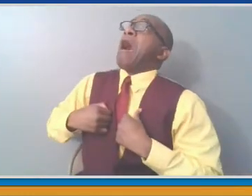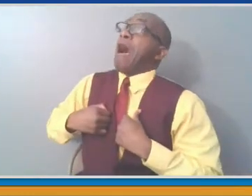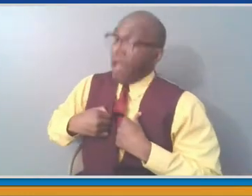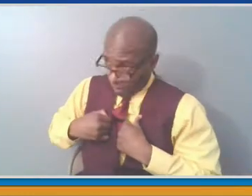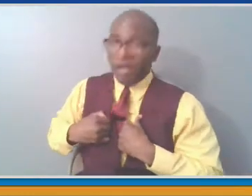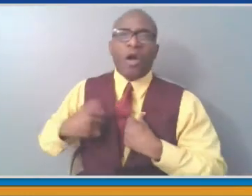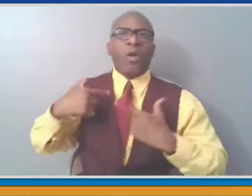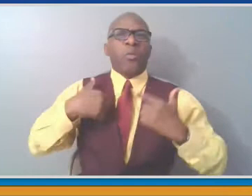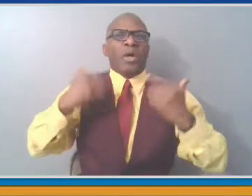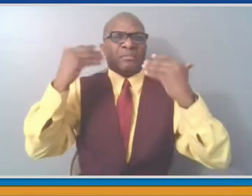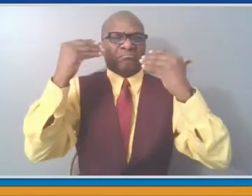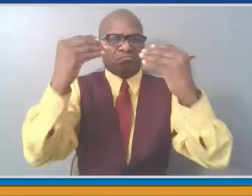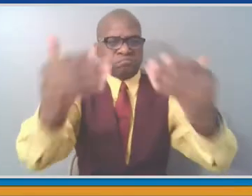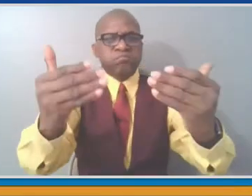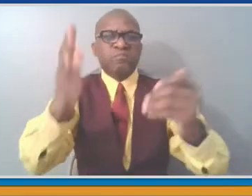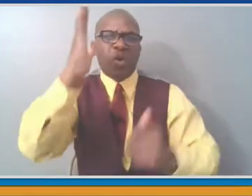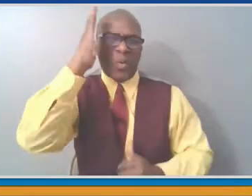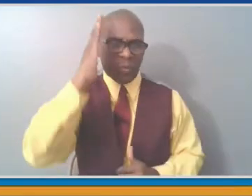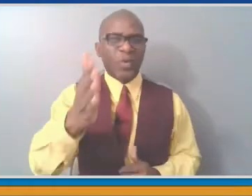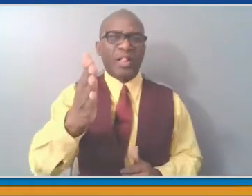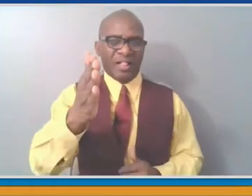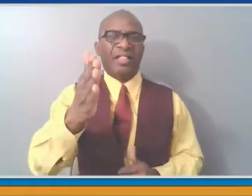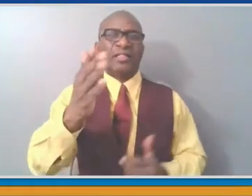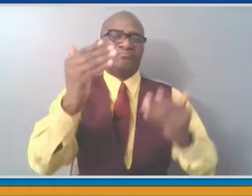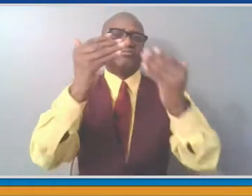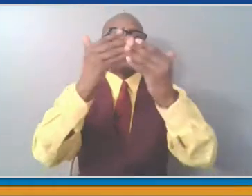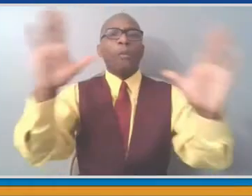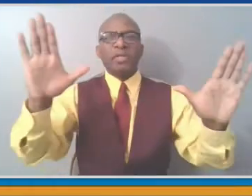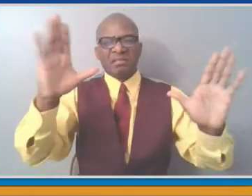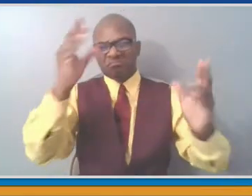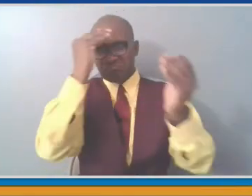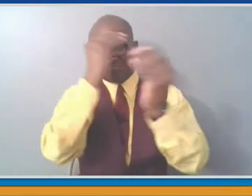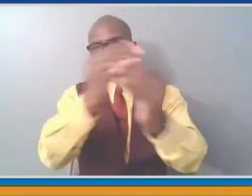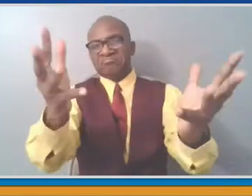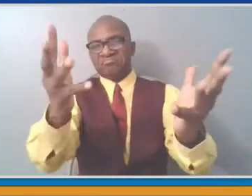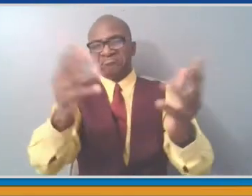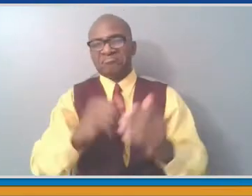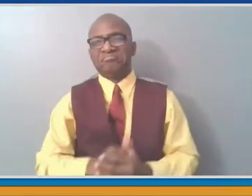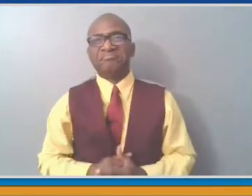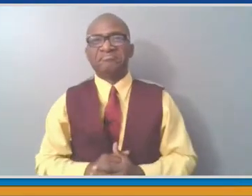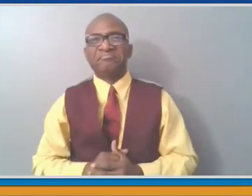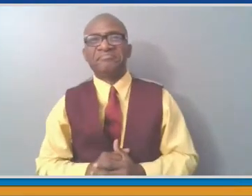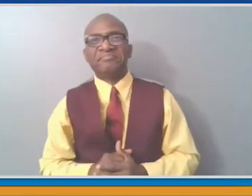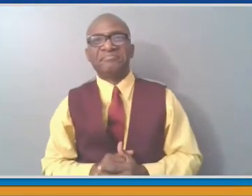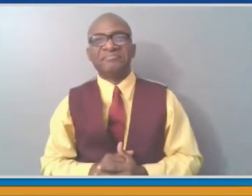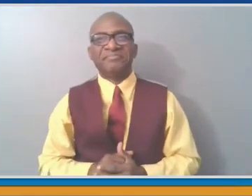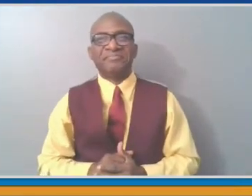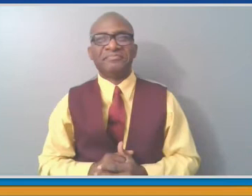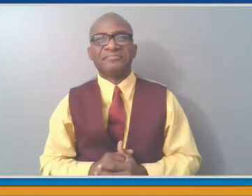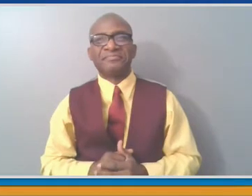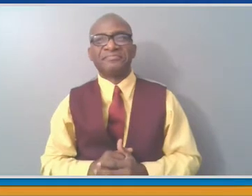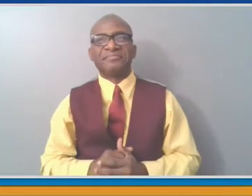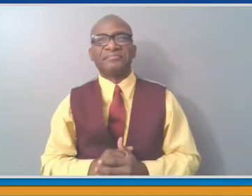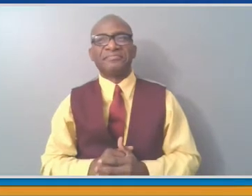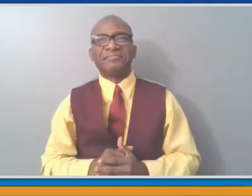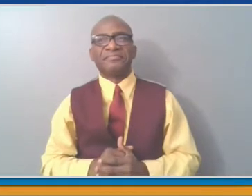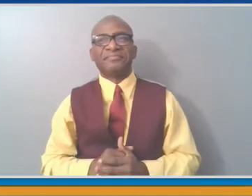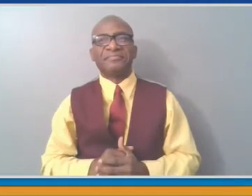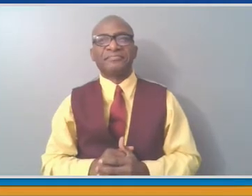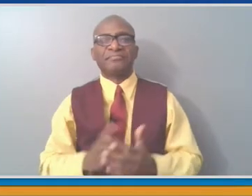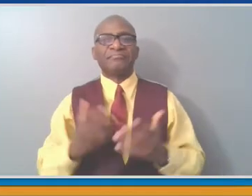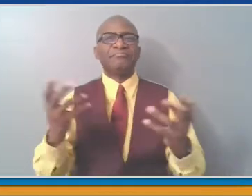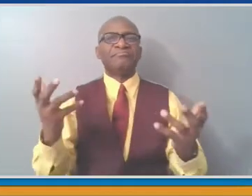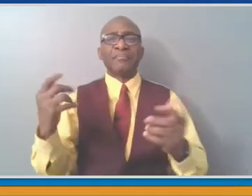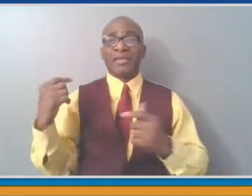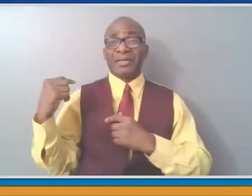every possible venue, and what the Glen Island Testing Center represented at the outset was the first real opportunity for us to have mass testing